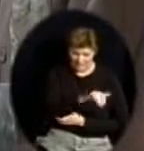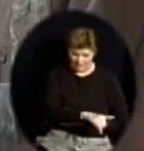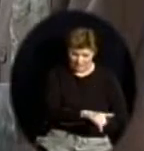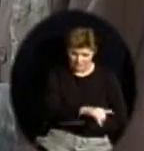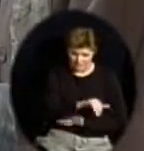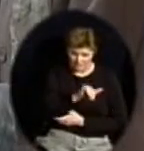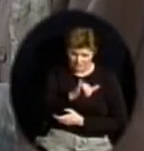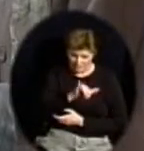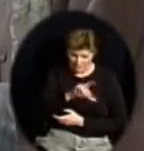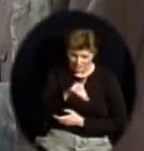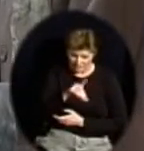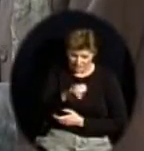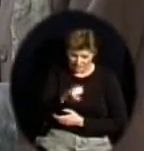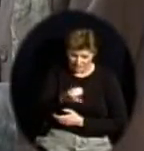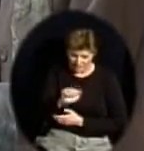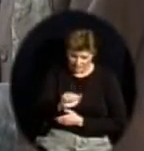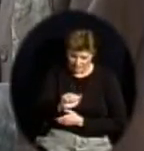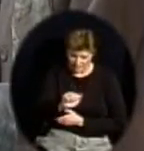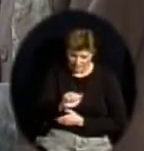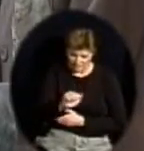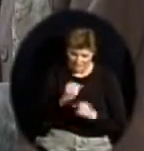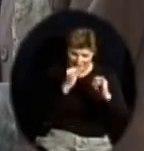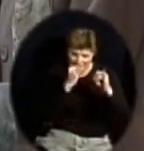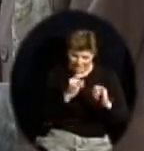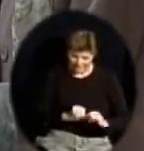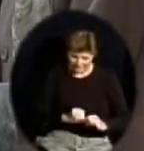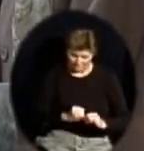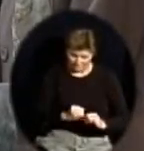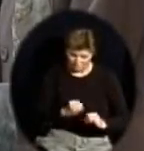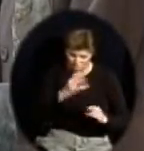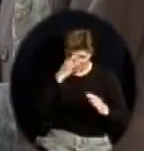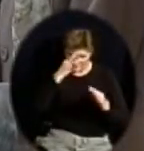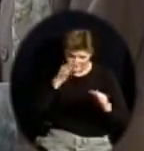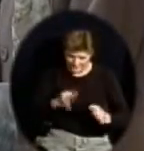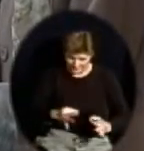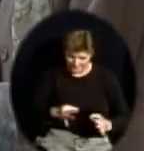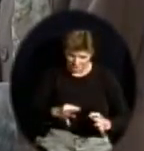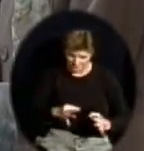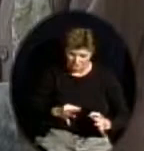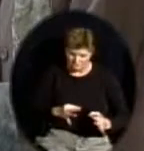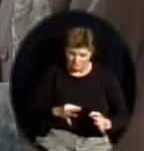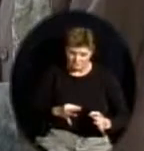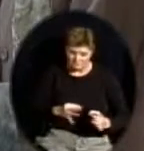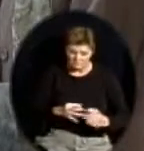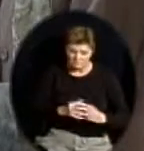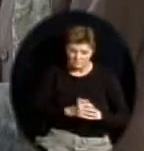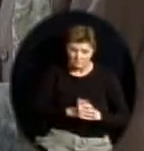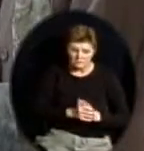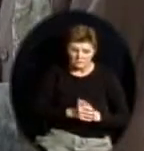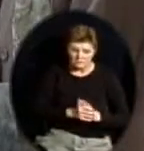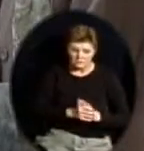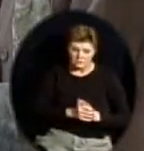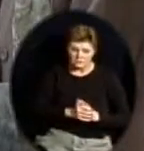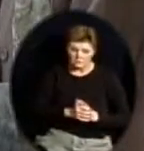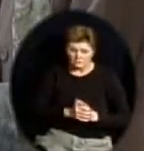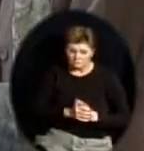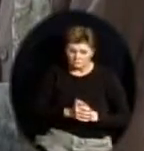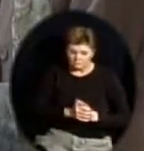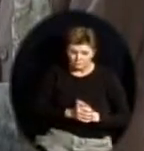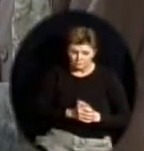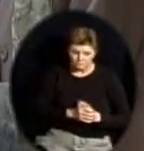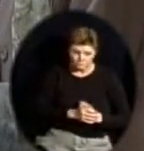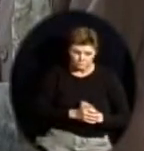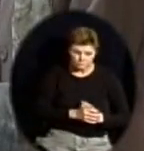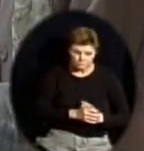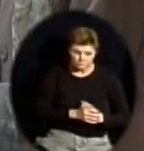IDEA is about individual decisions that IEP teams make. And No Child Left Behind is about grouping all these people into a subgroup, and so